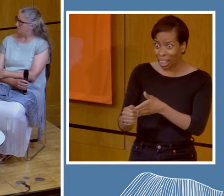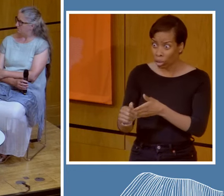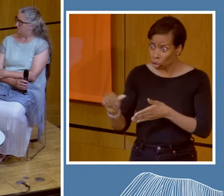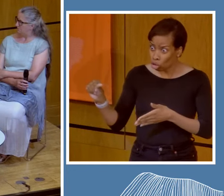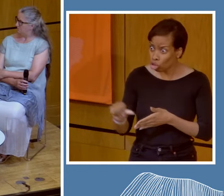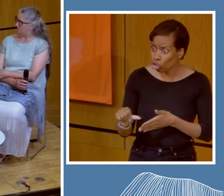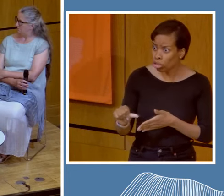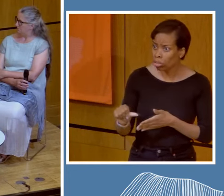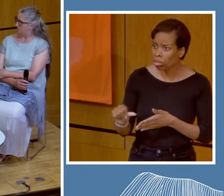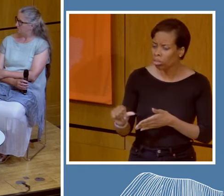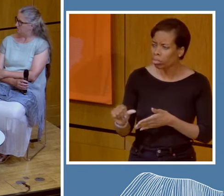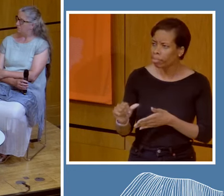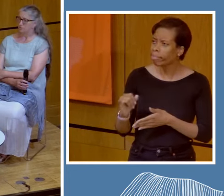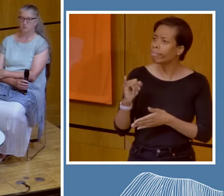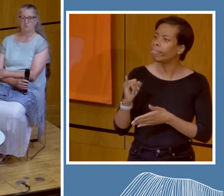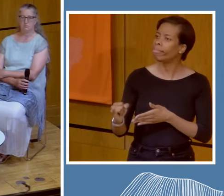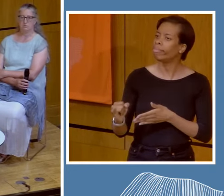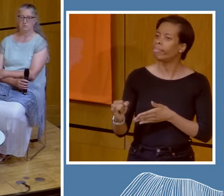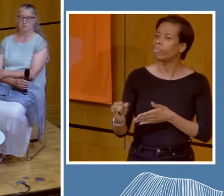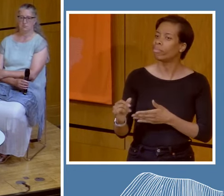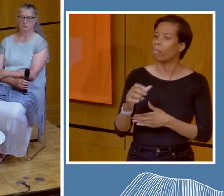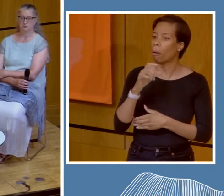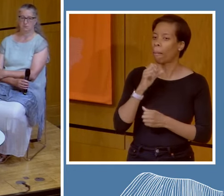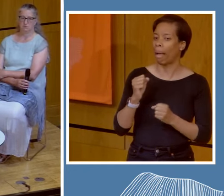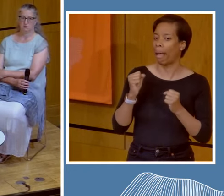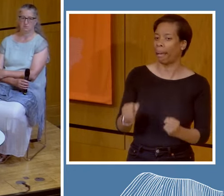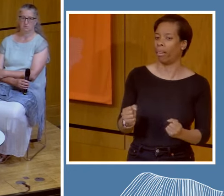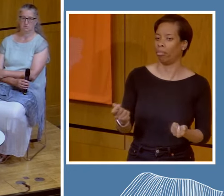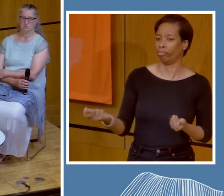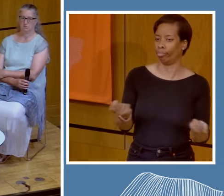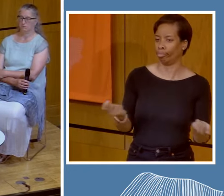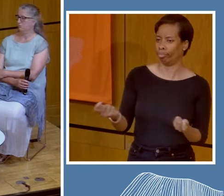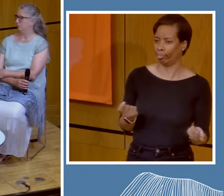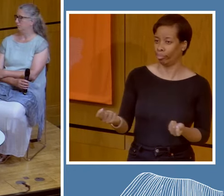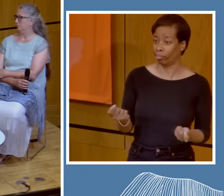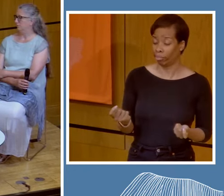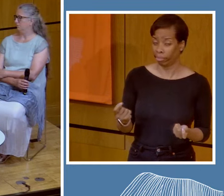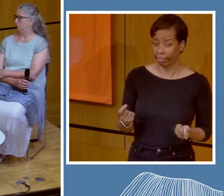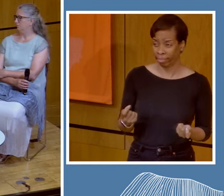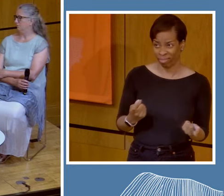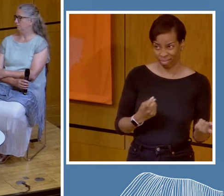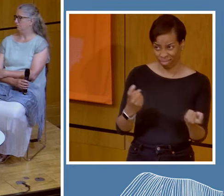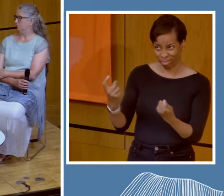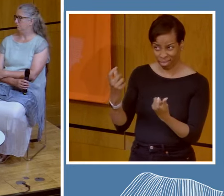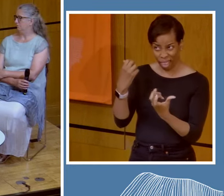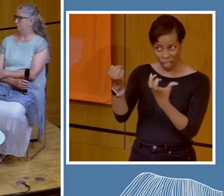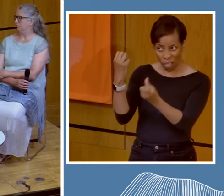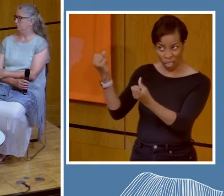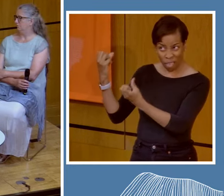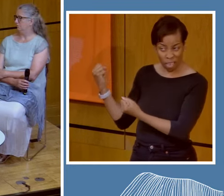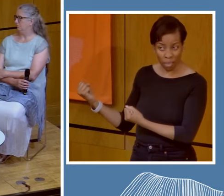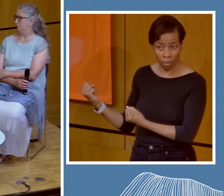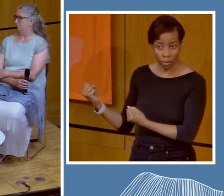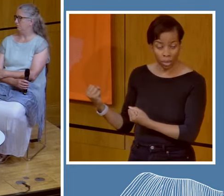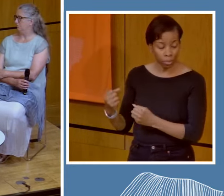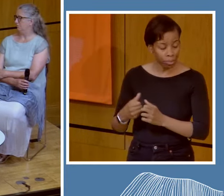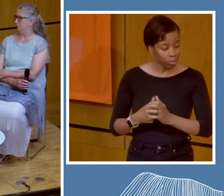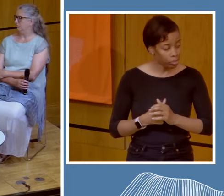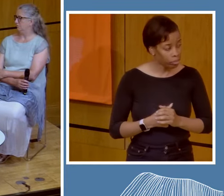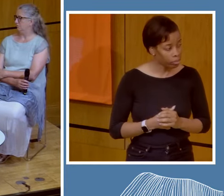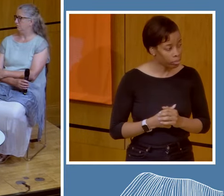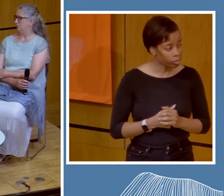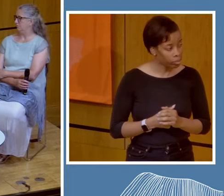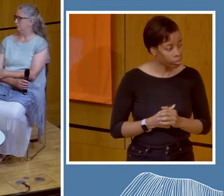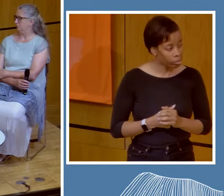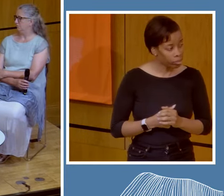you know, it may not happen. So you see that so much of the time. Even using words